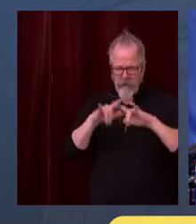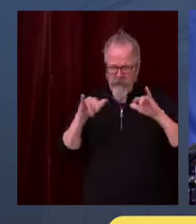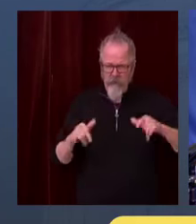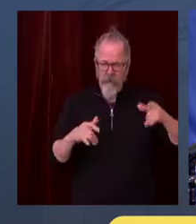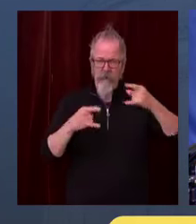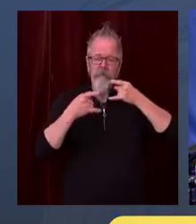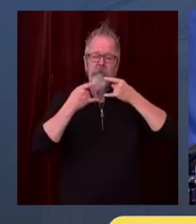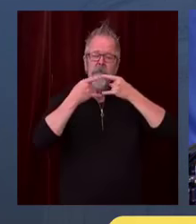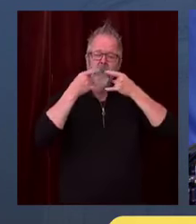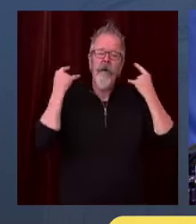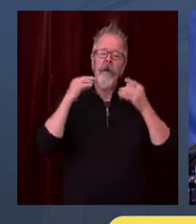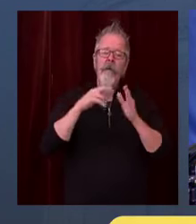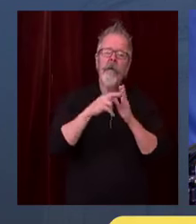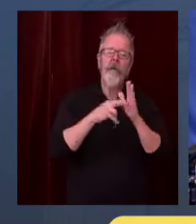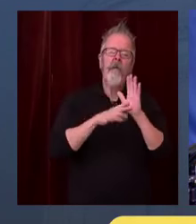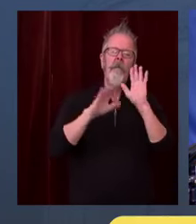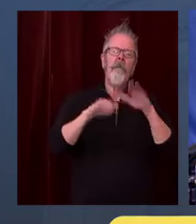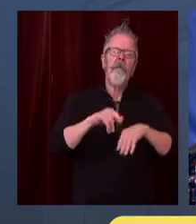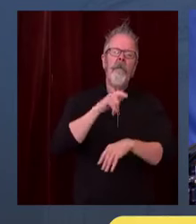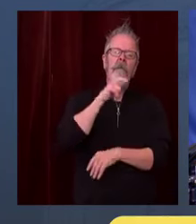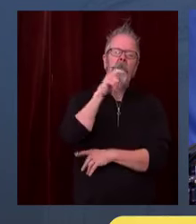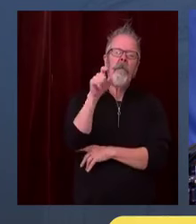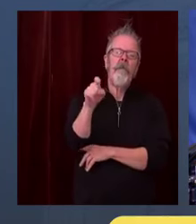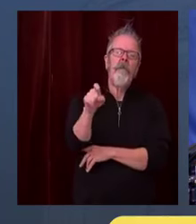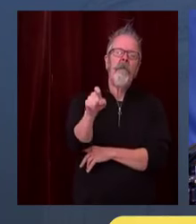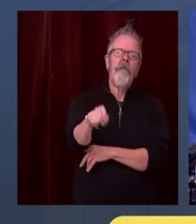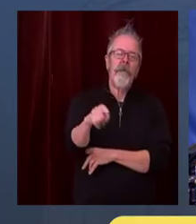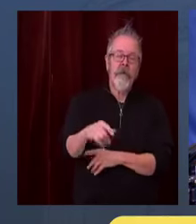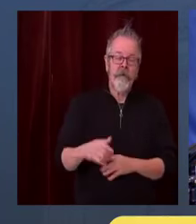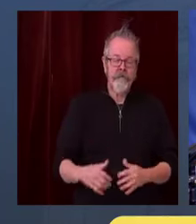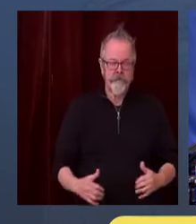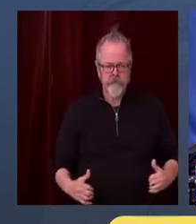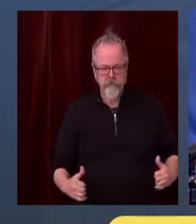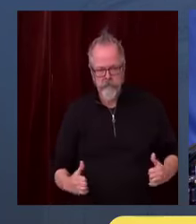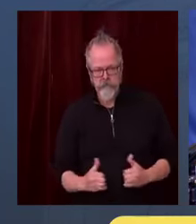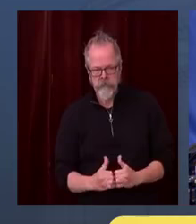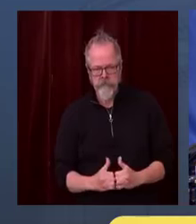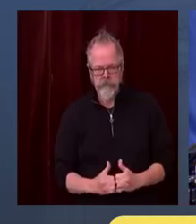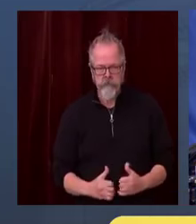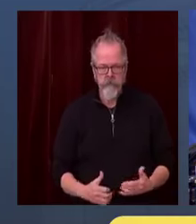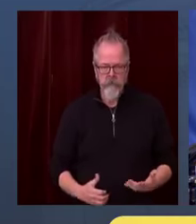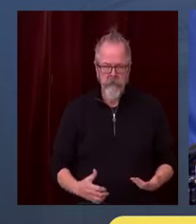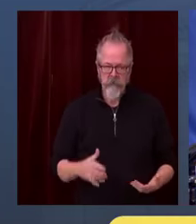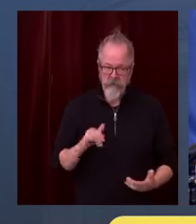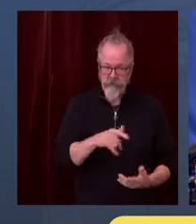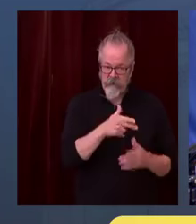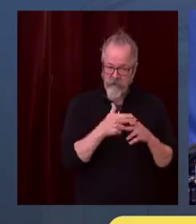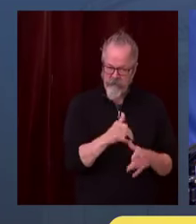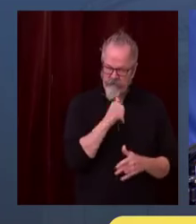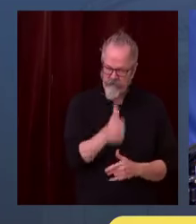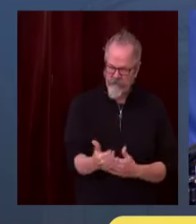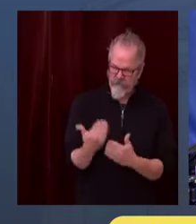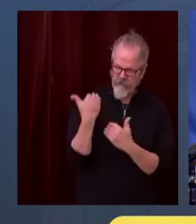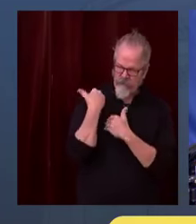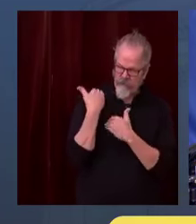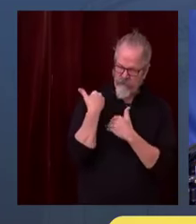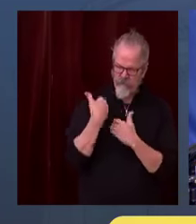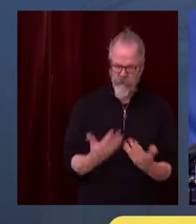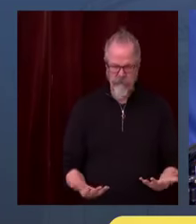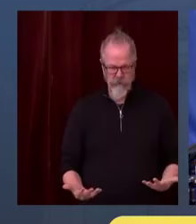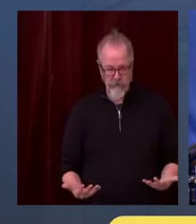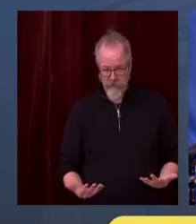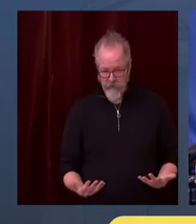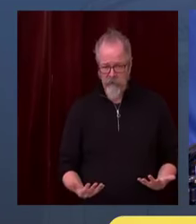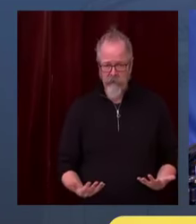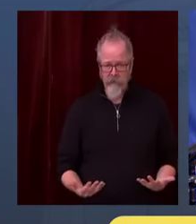aggressive and responsible, frankly, to reduce the burden on the Spokane medical system.